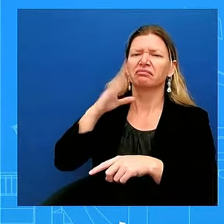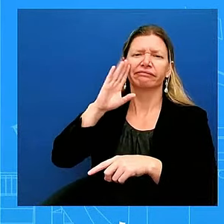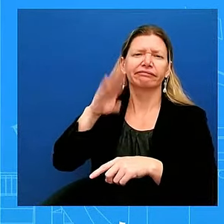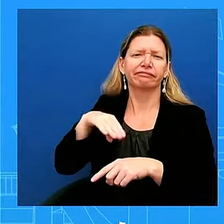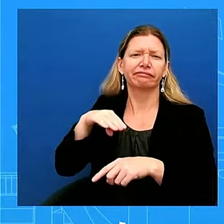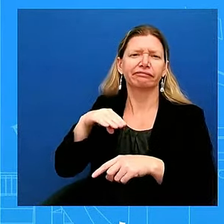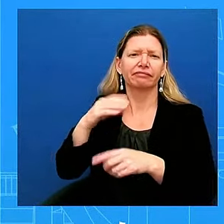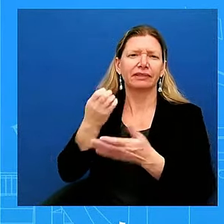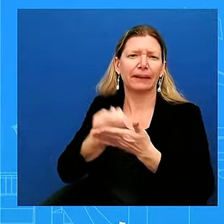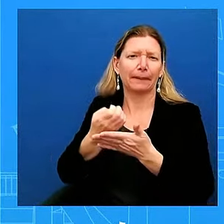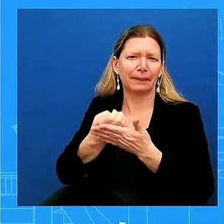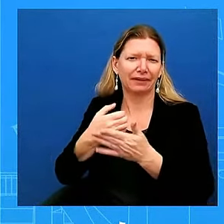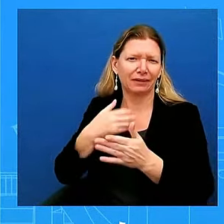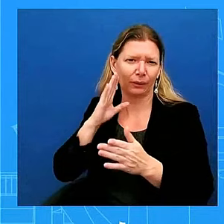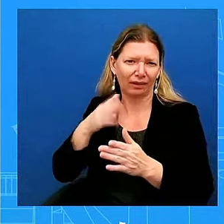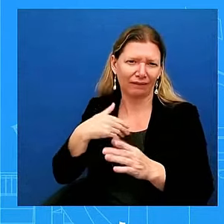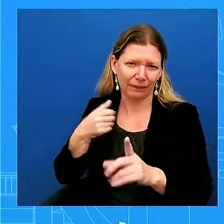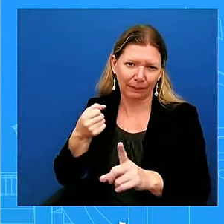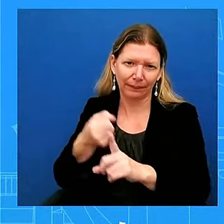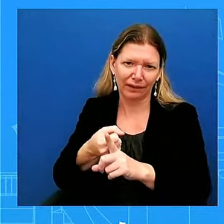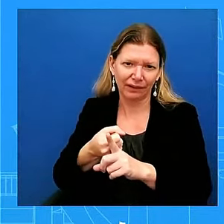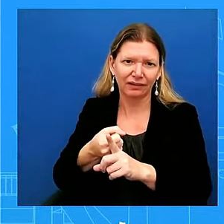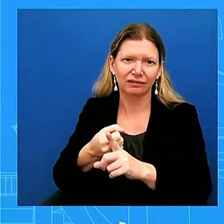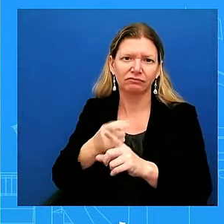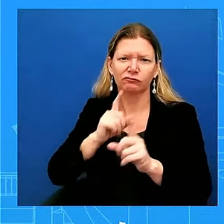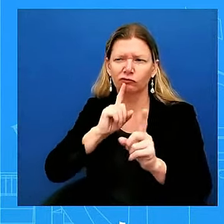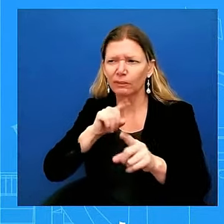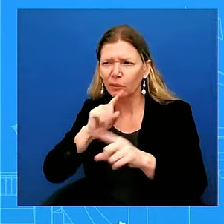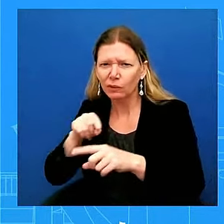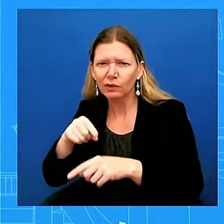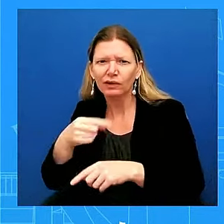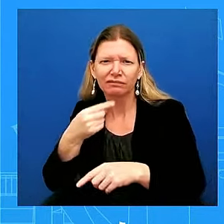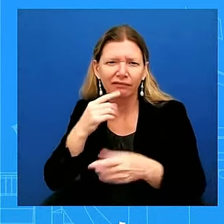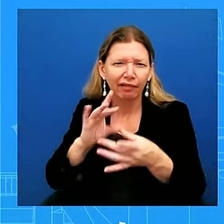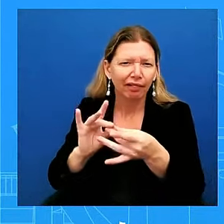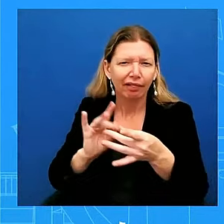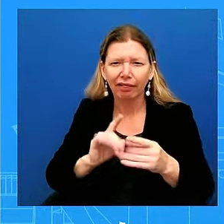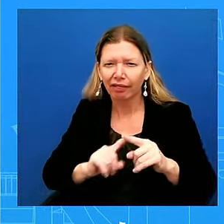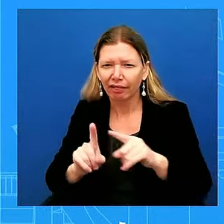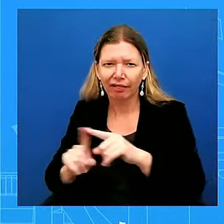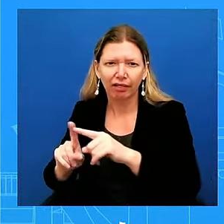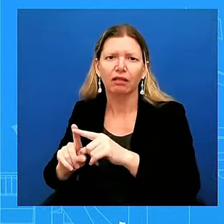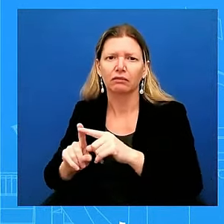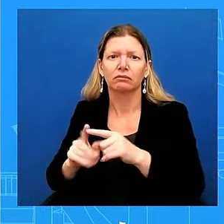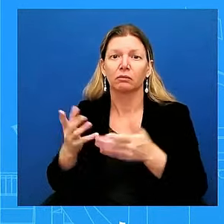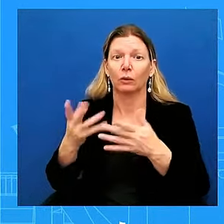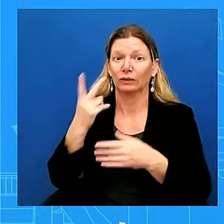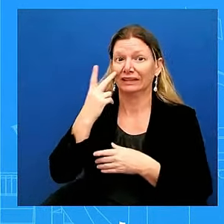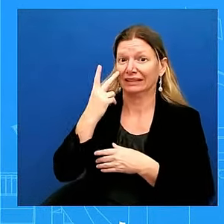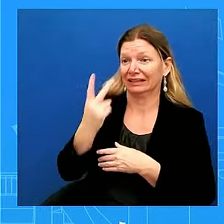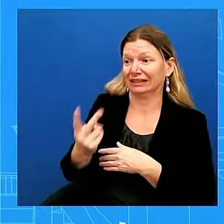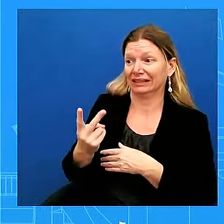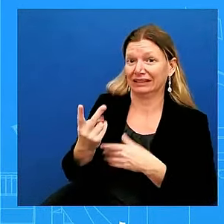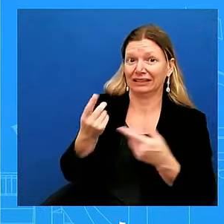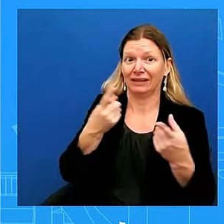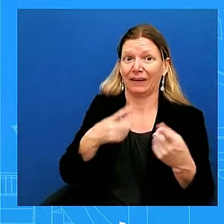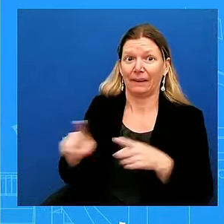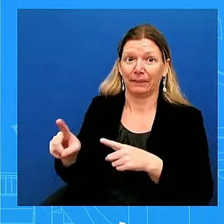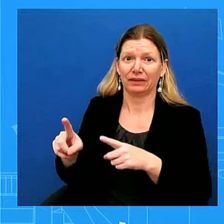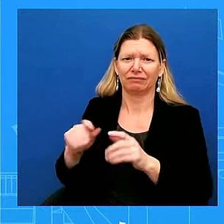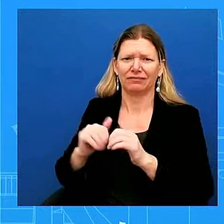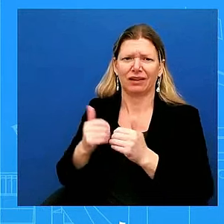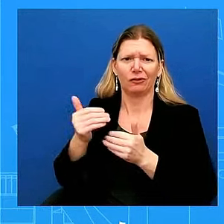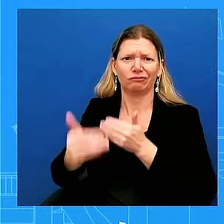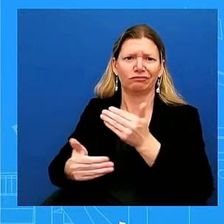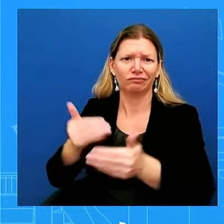how we see this moving forward as it relates to the economy and potential impacts is that we're going to